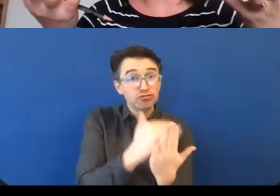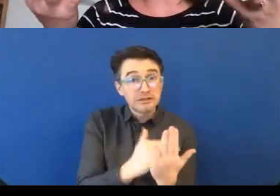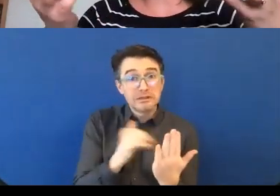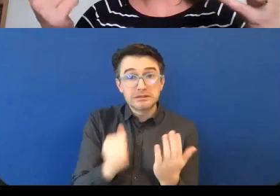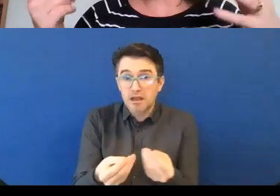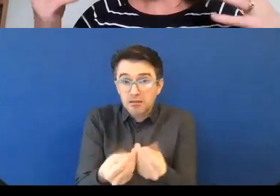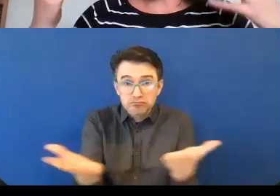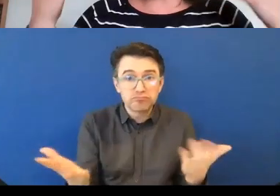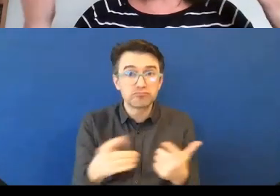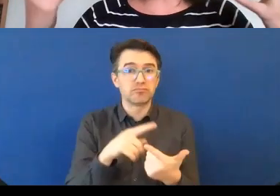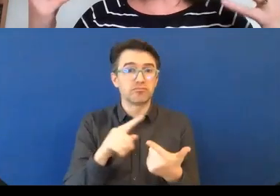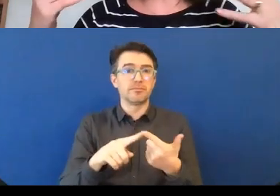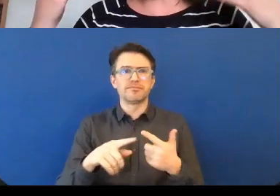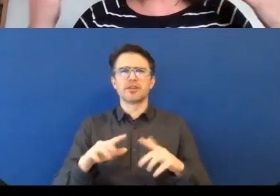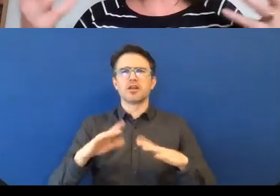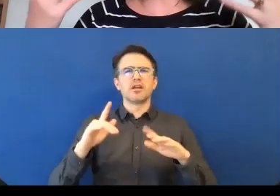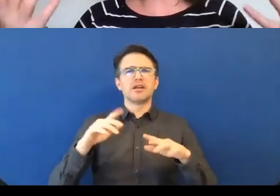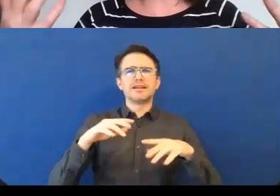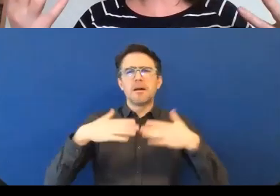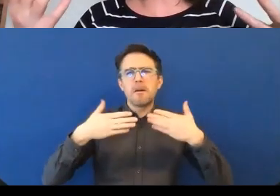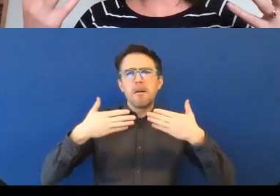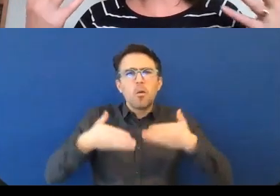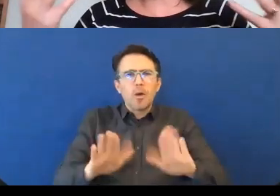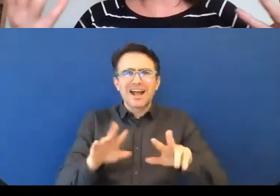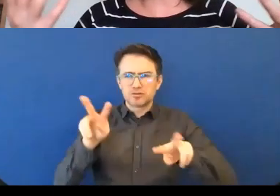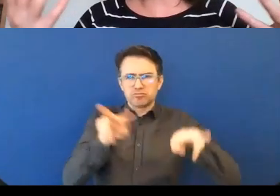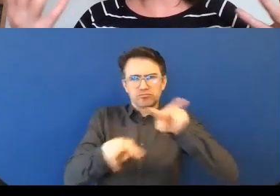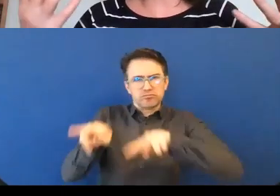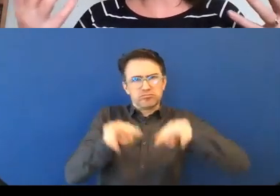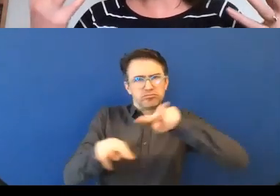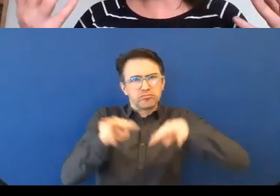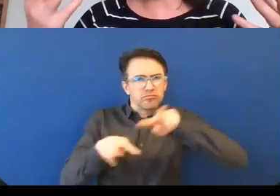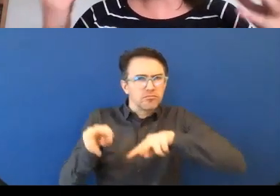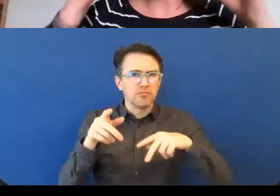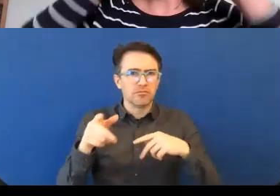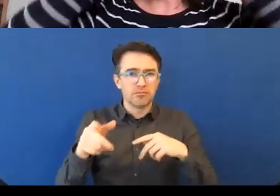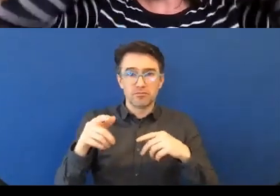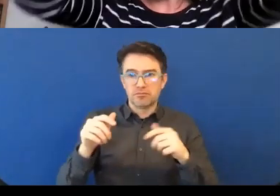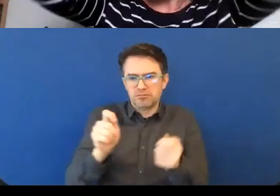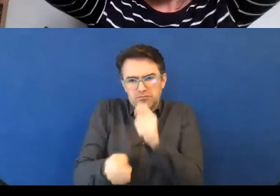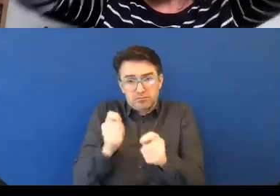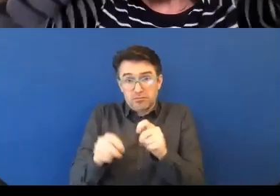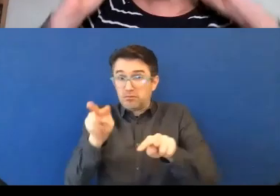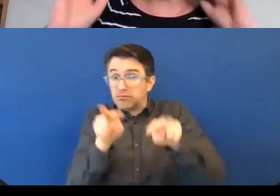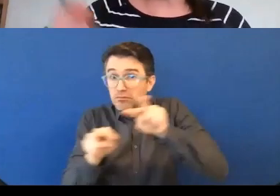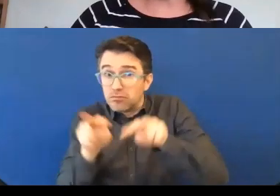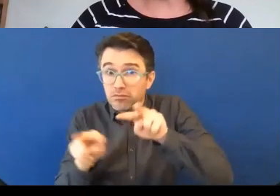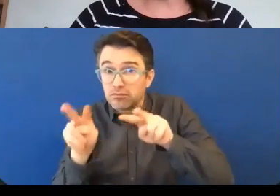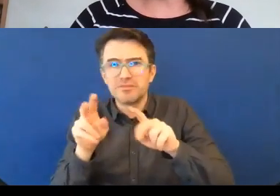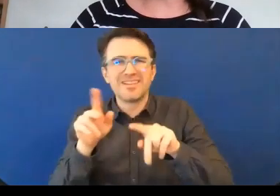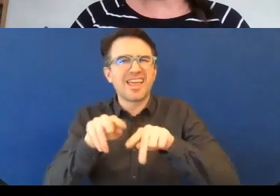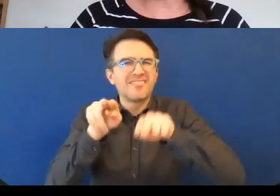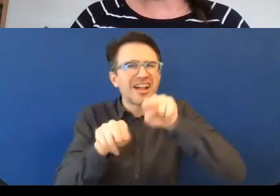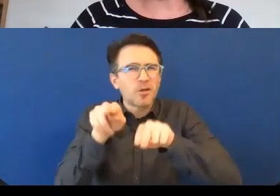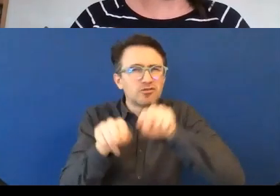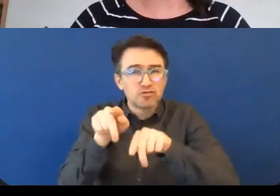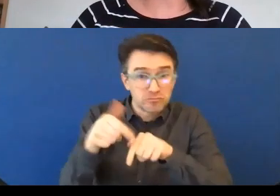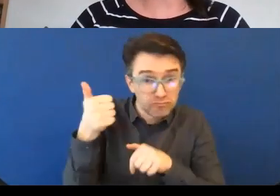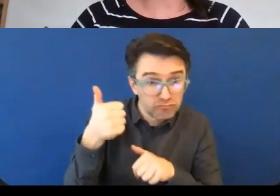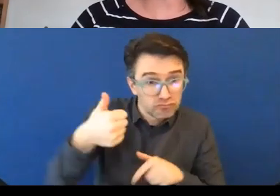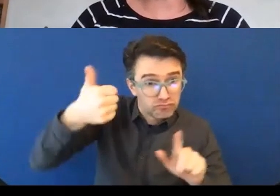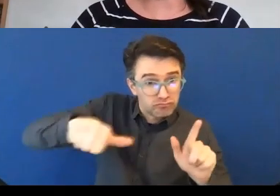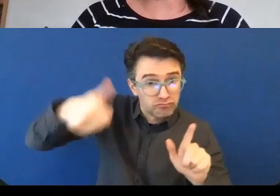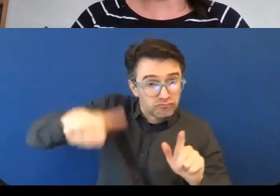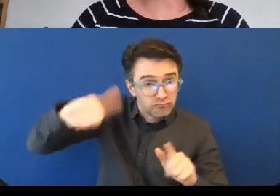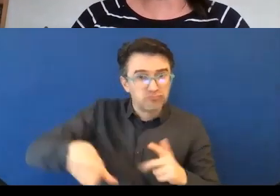up with a list of adjustments. And those are kind of standard things from that work for most people. And around 15 to 20% of people who do that